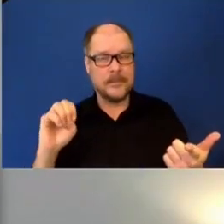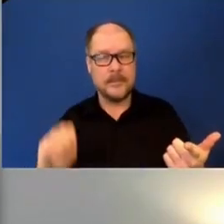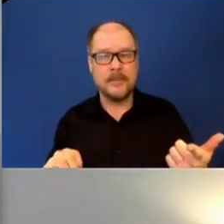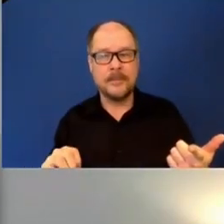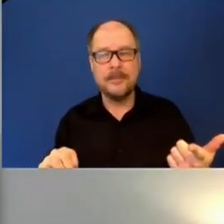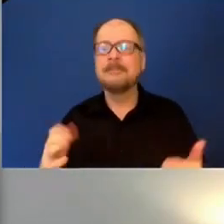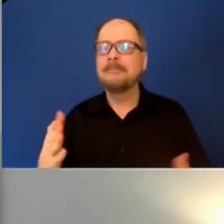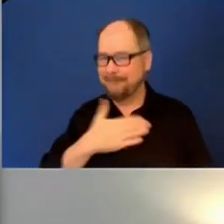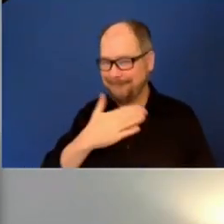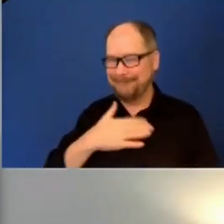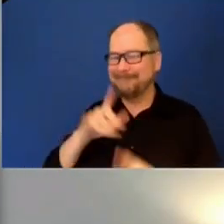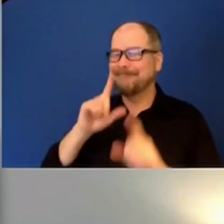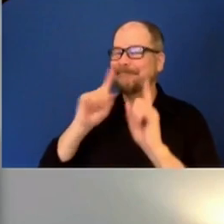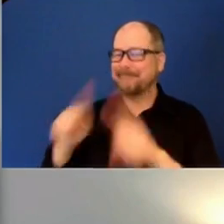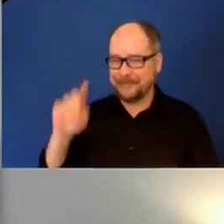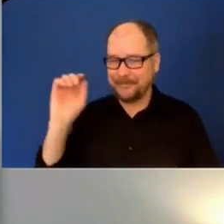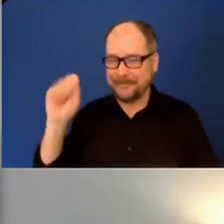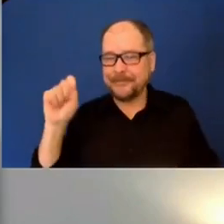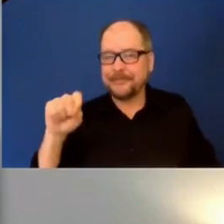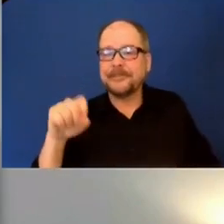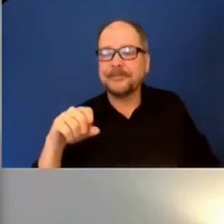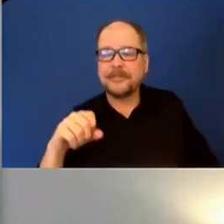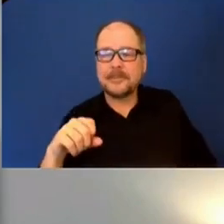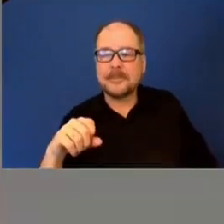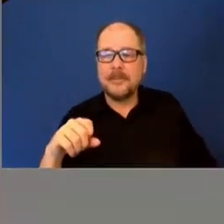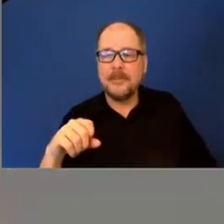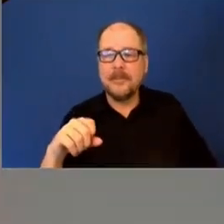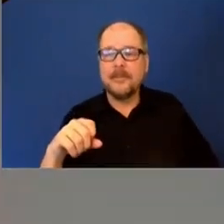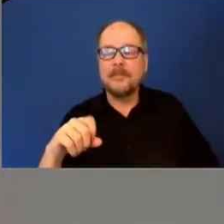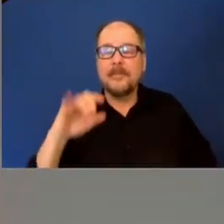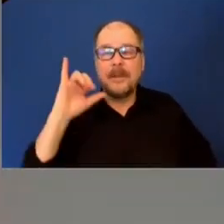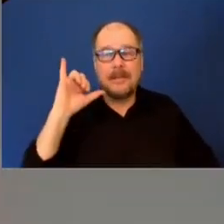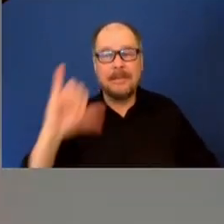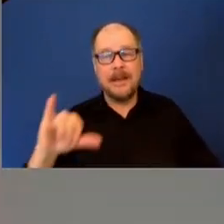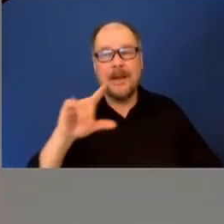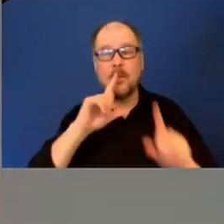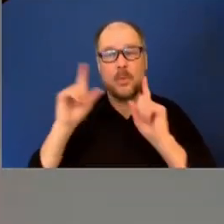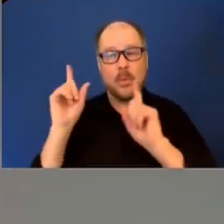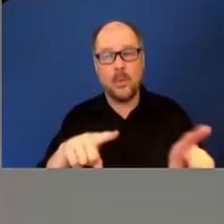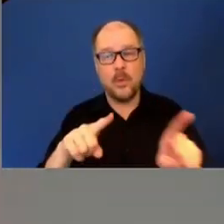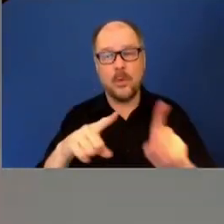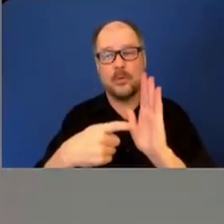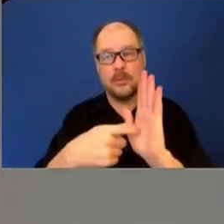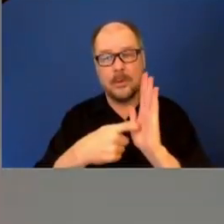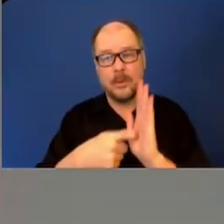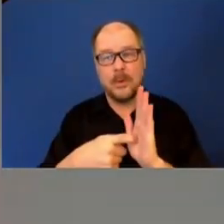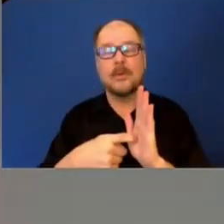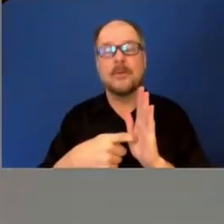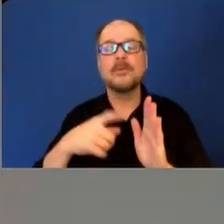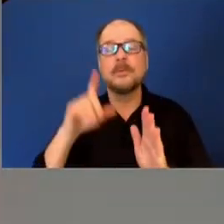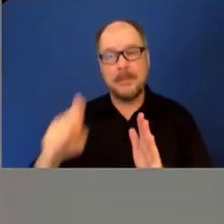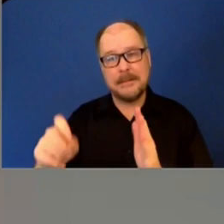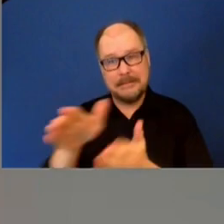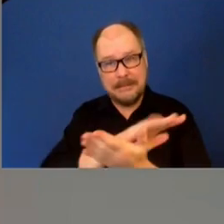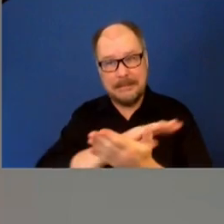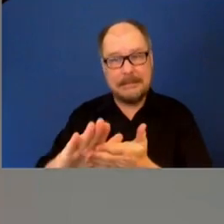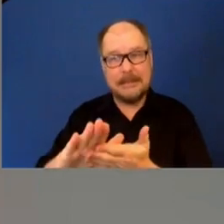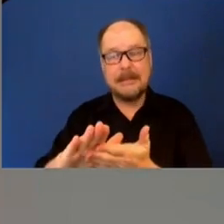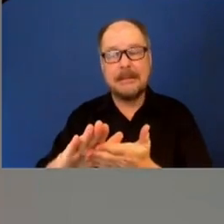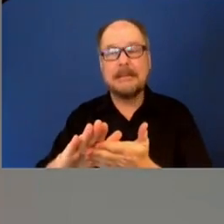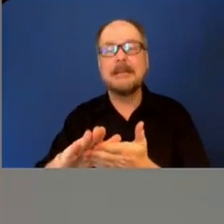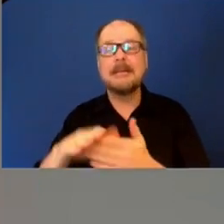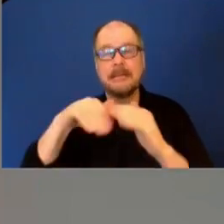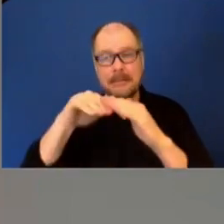Happy to. The abatement order requires that they have the area cleaned within 72